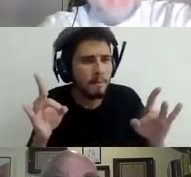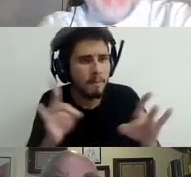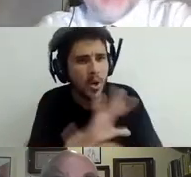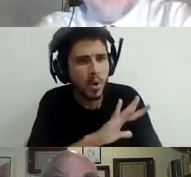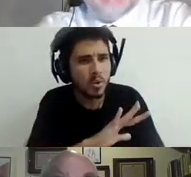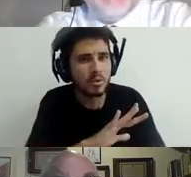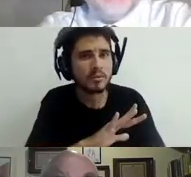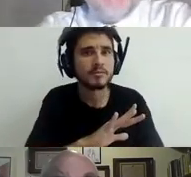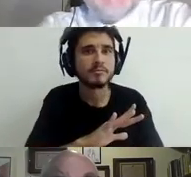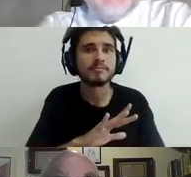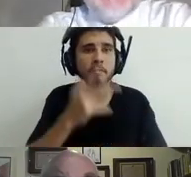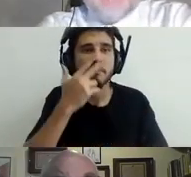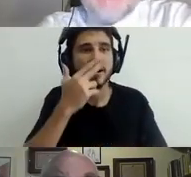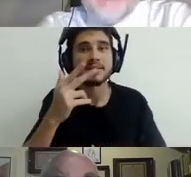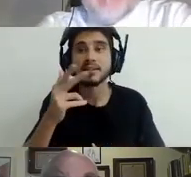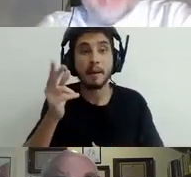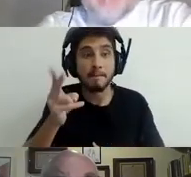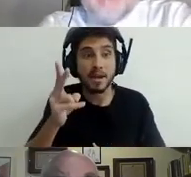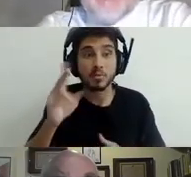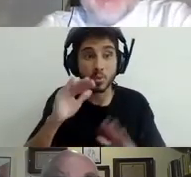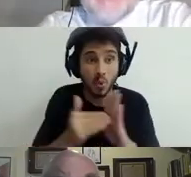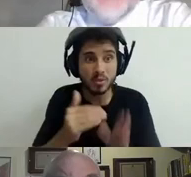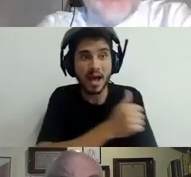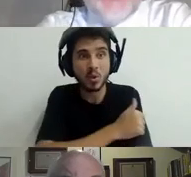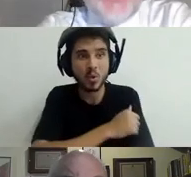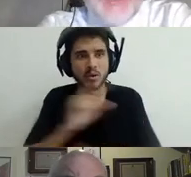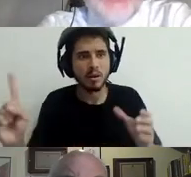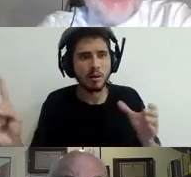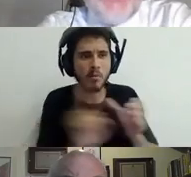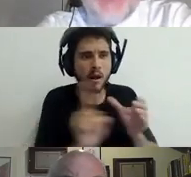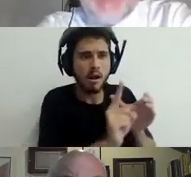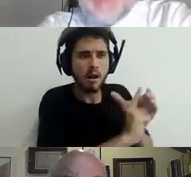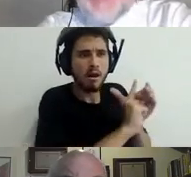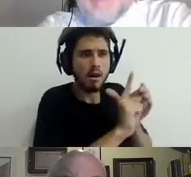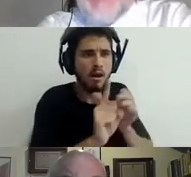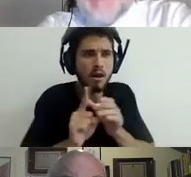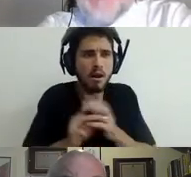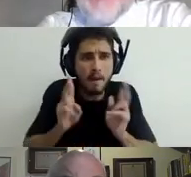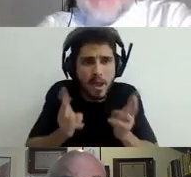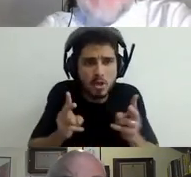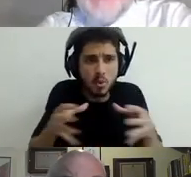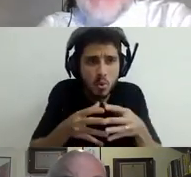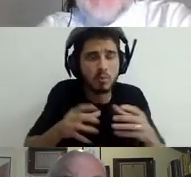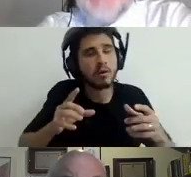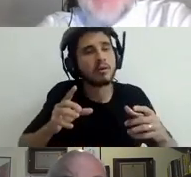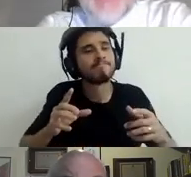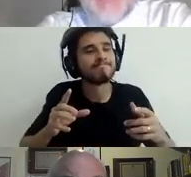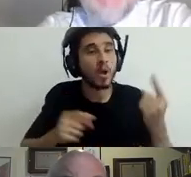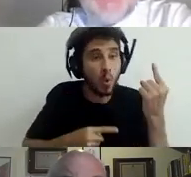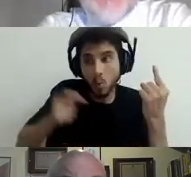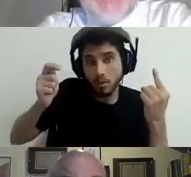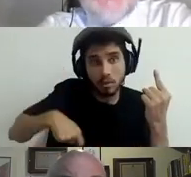But the one size fits all approach is no longer adequate when your system is